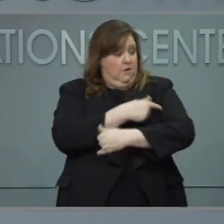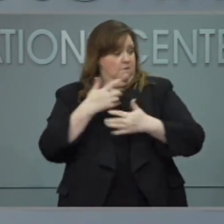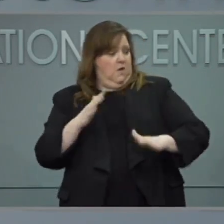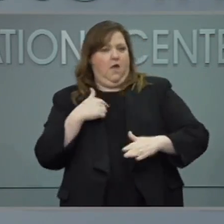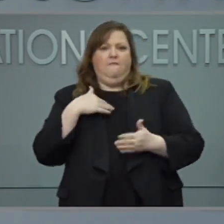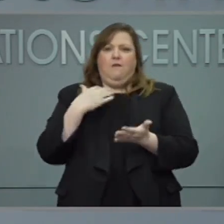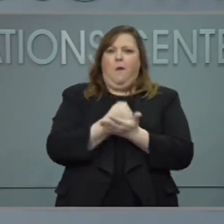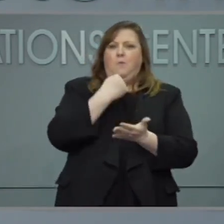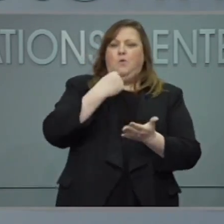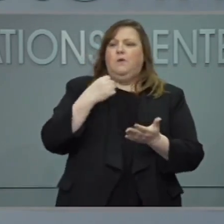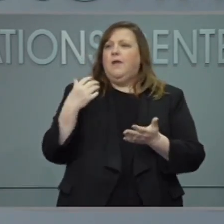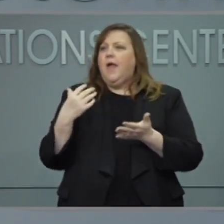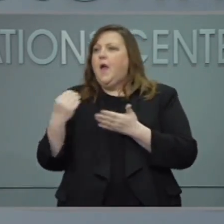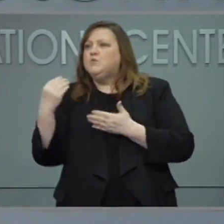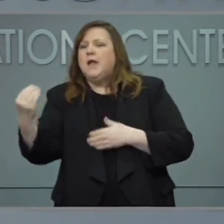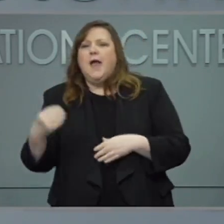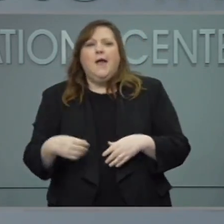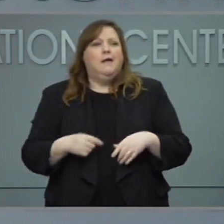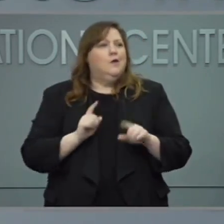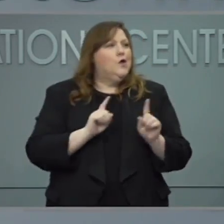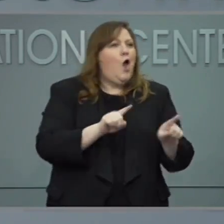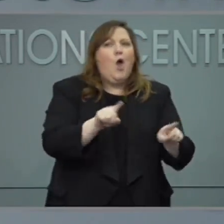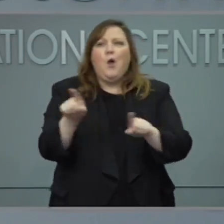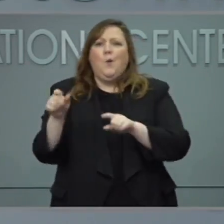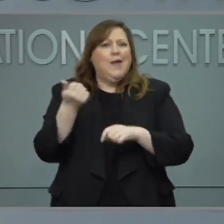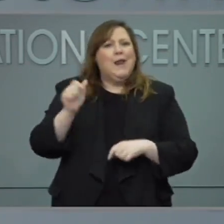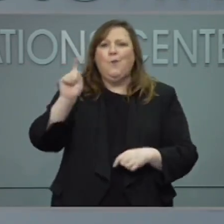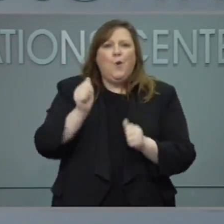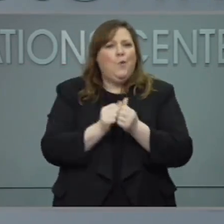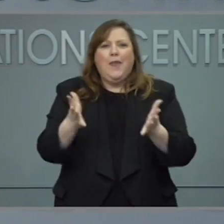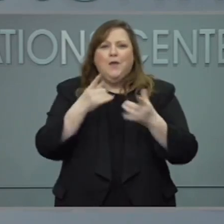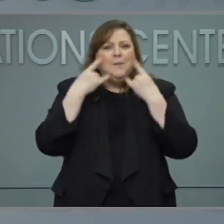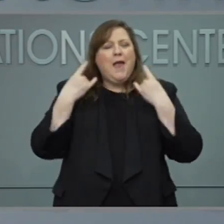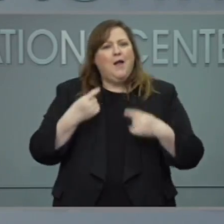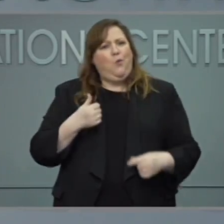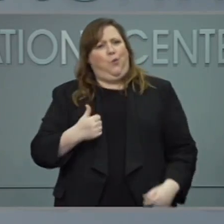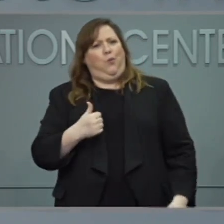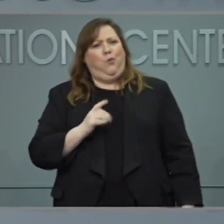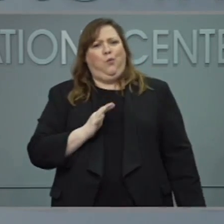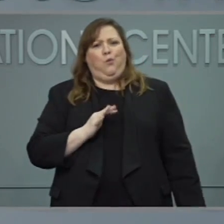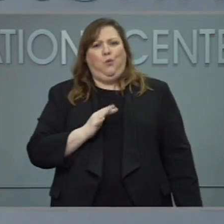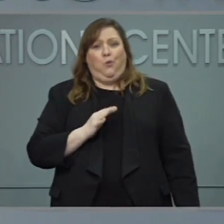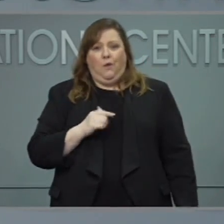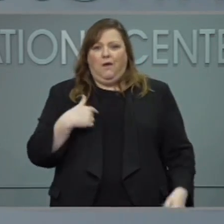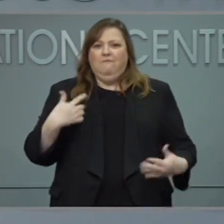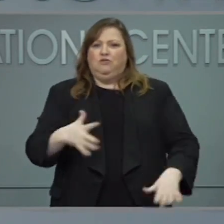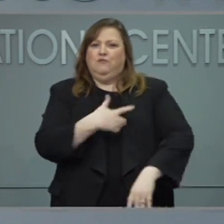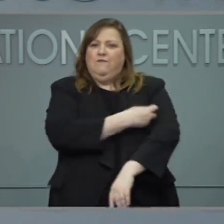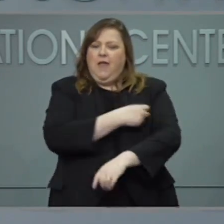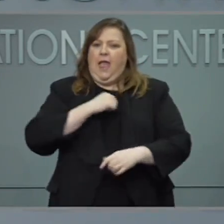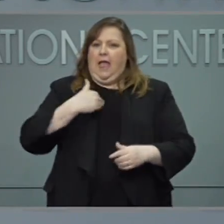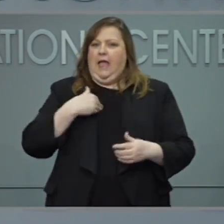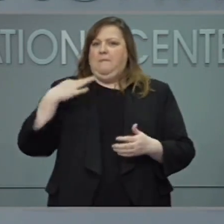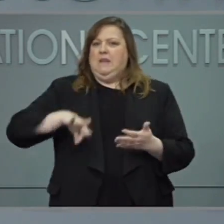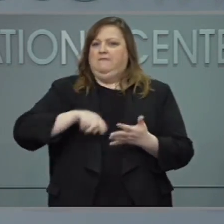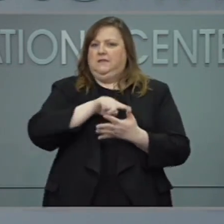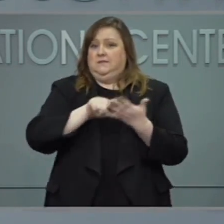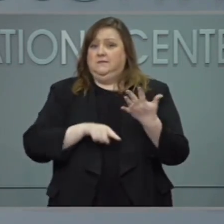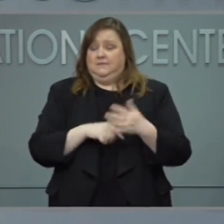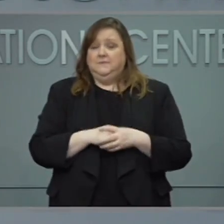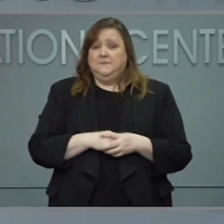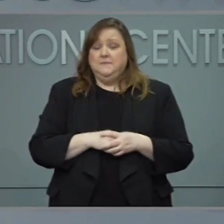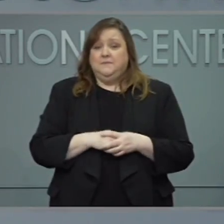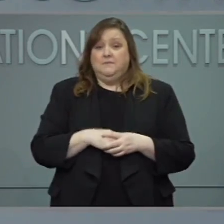anywhere else that you want to be without a mask. That's that's going to be a good thing for those who are vaccinated. For those who are not,